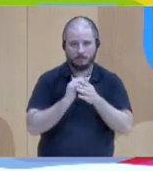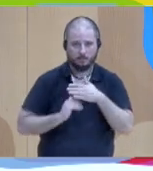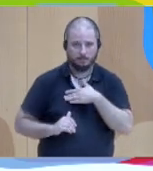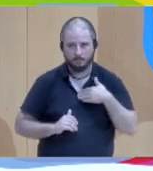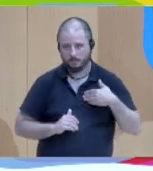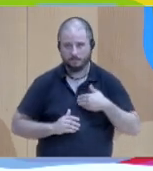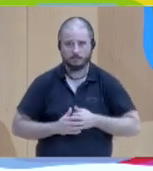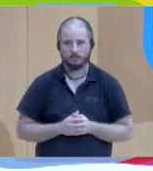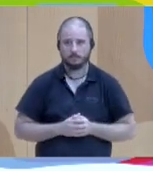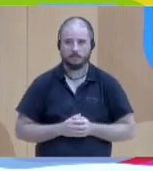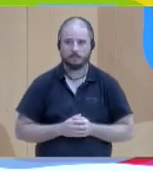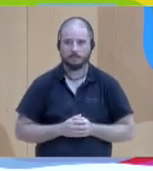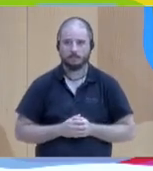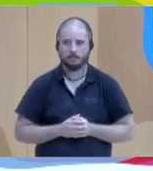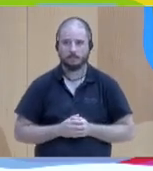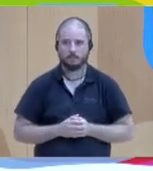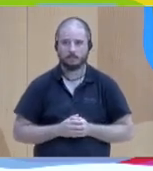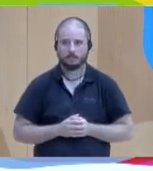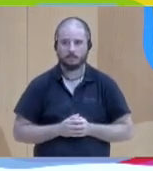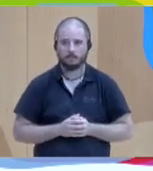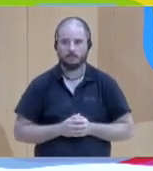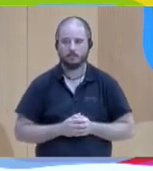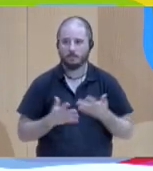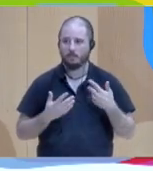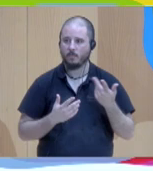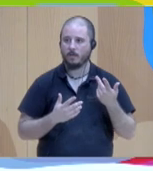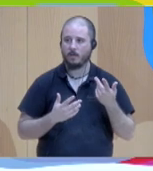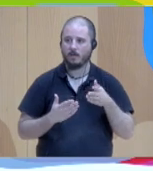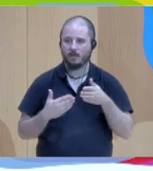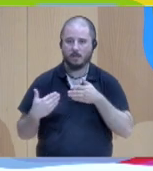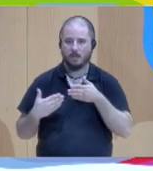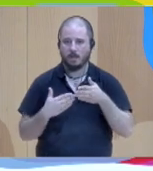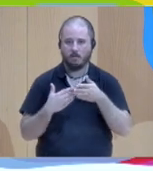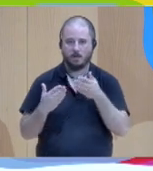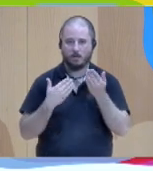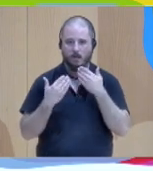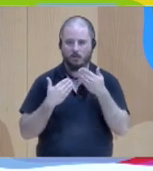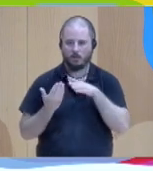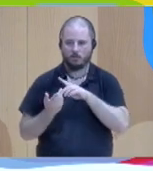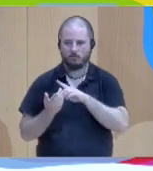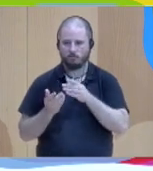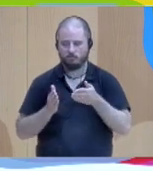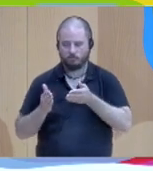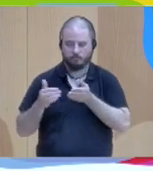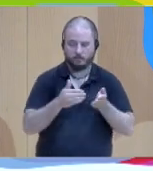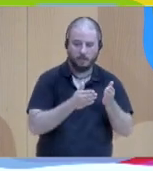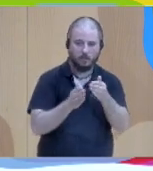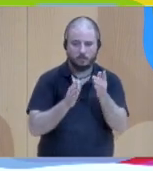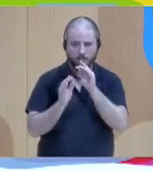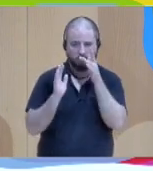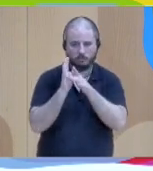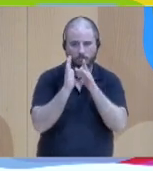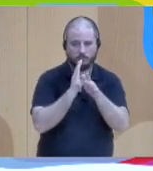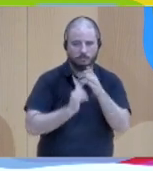And I think that these, where you have to turn totally, teach you a lot about